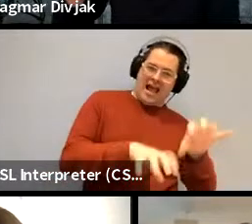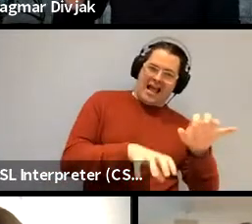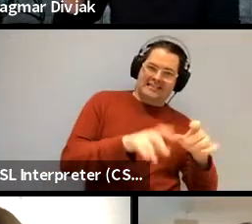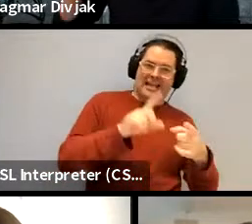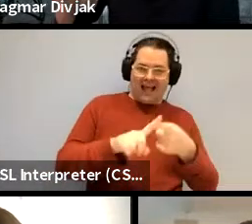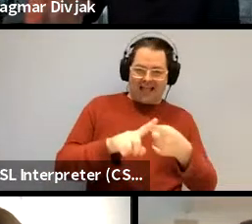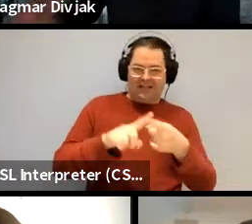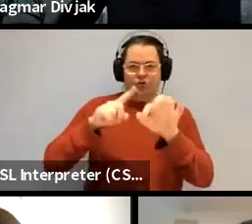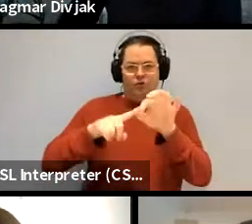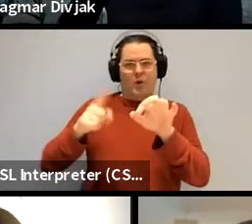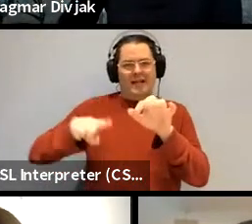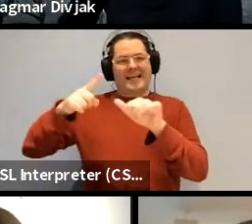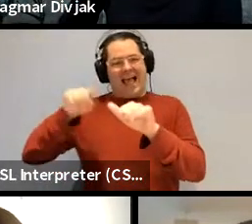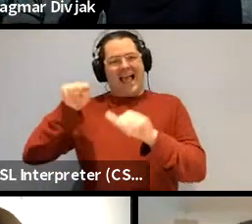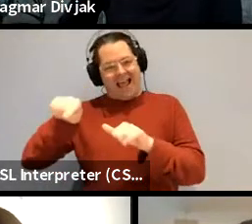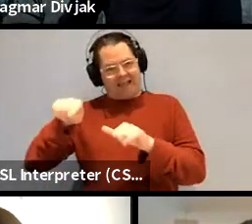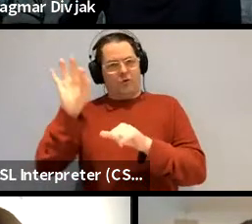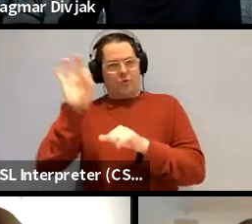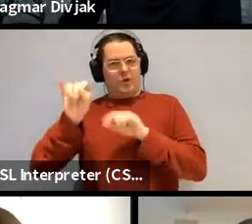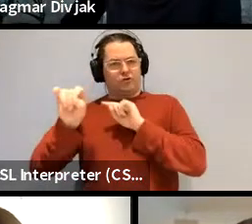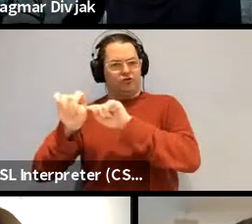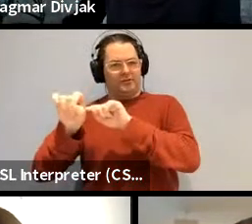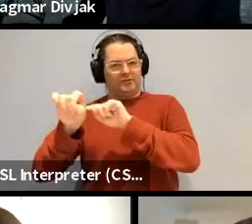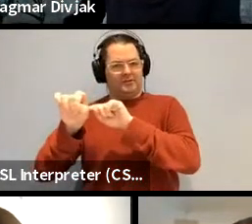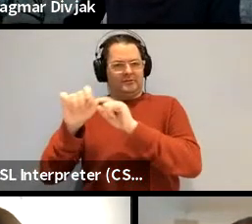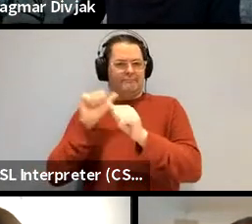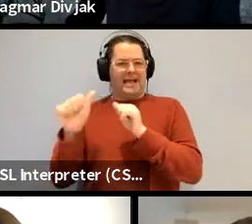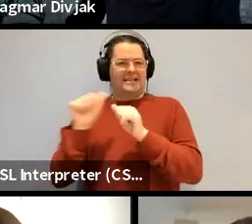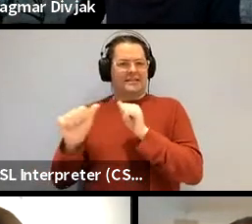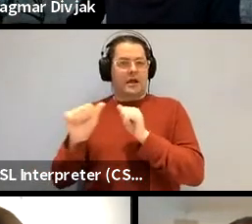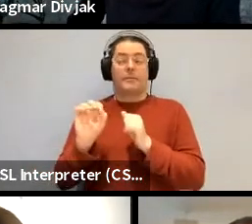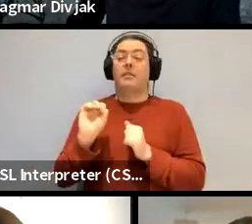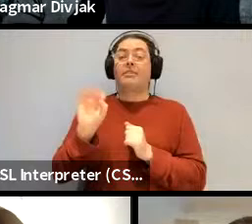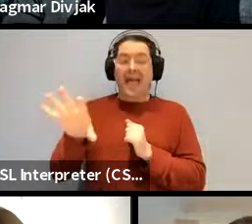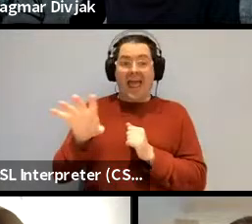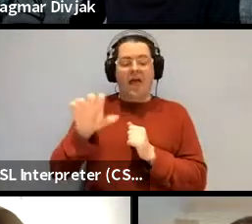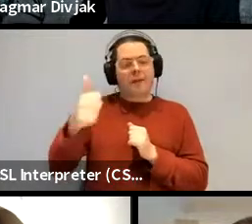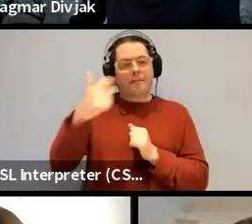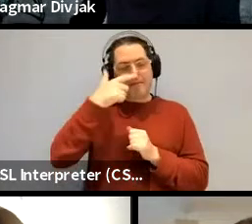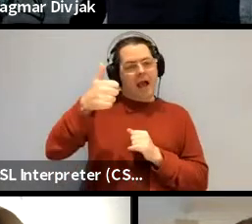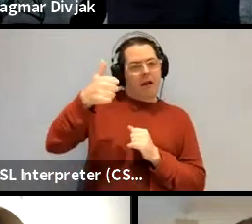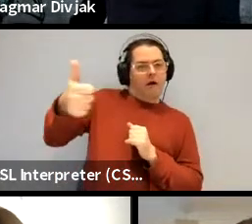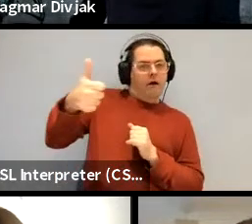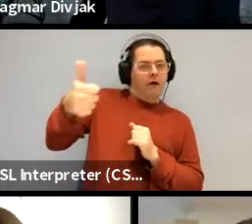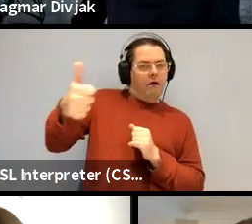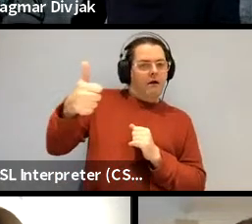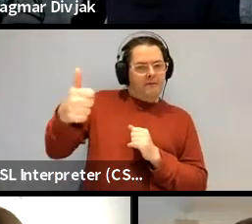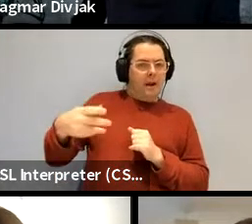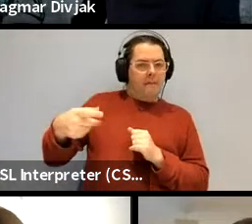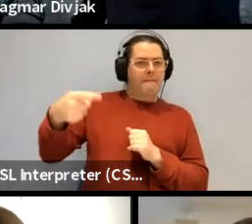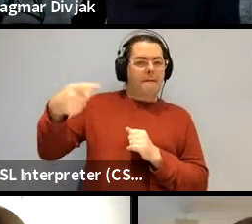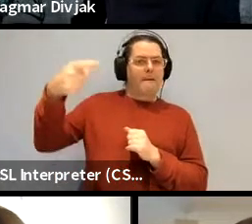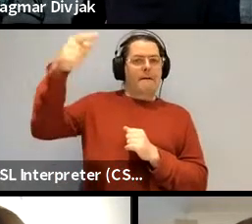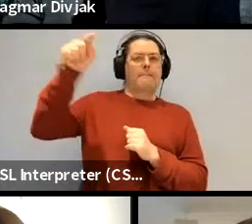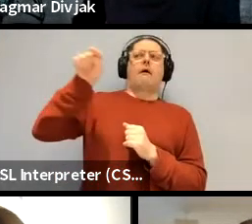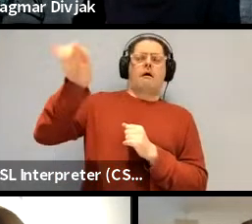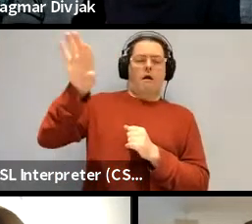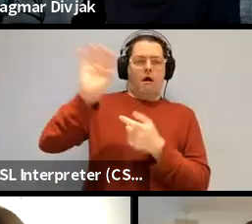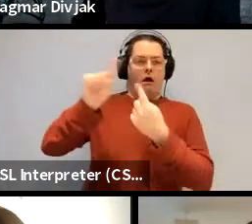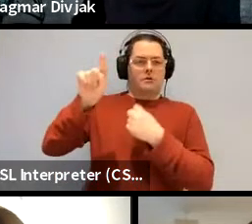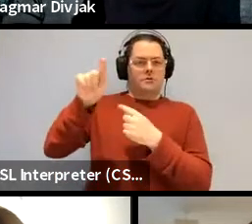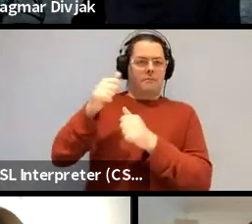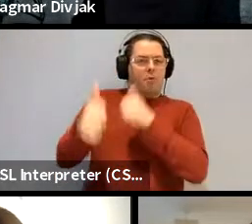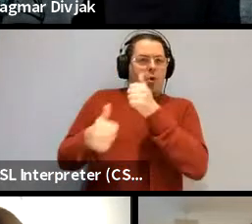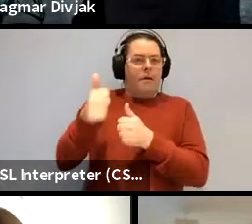box there that's available too and if go to the q a box and you can upvote other people's questions so we can kind of it's often too many to handle so if people